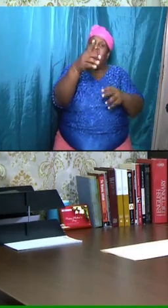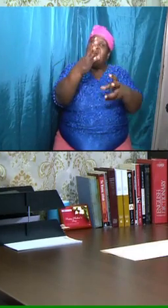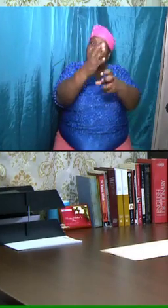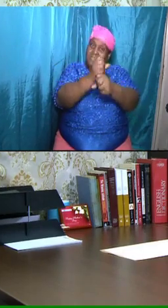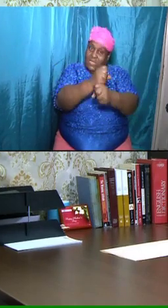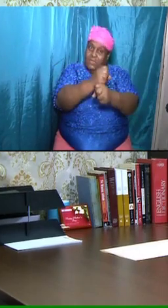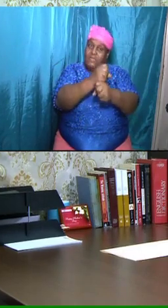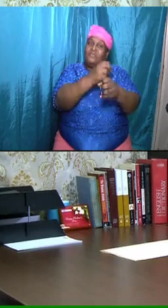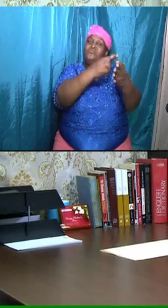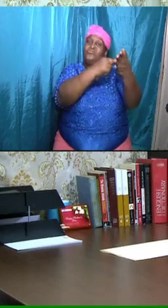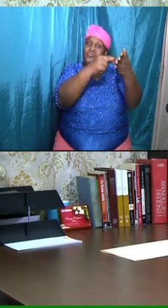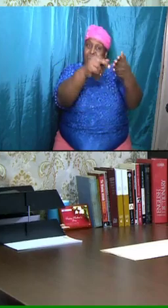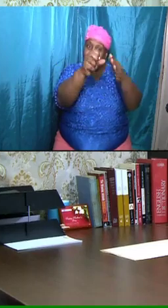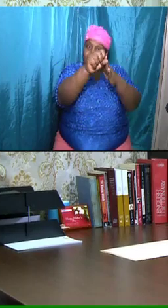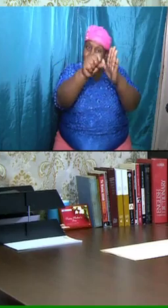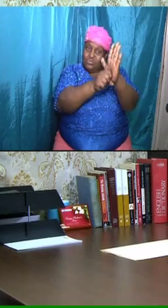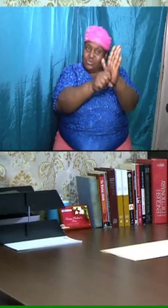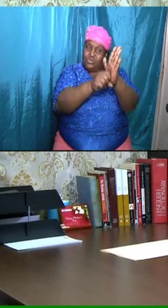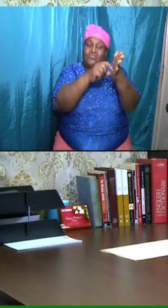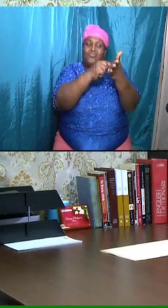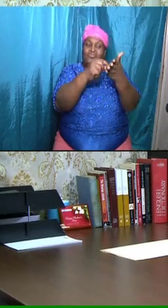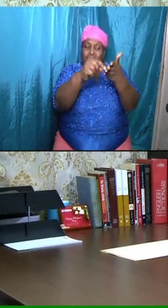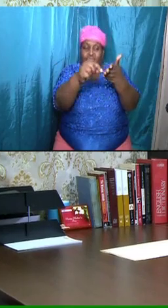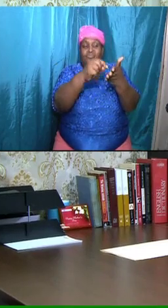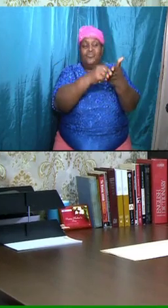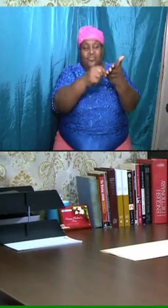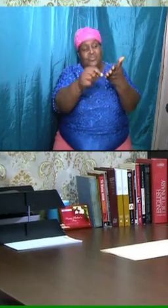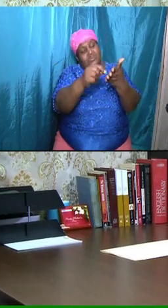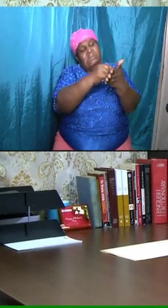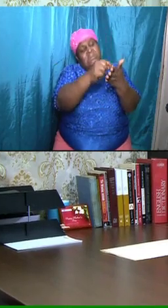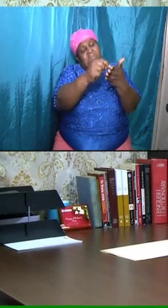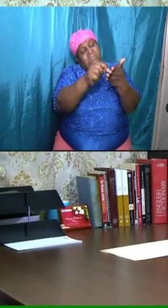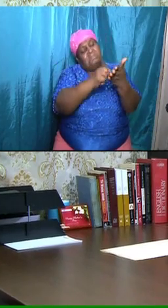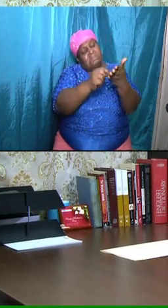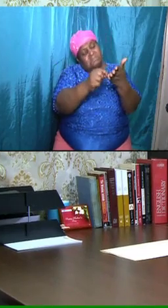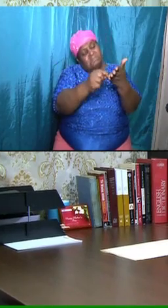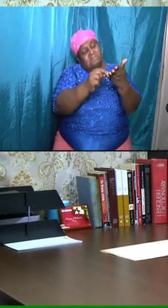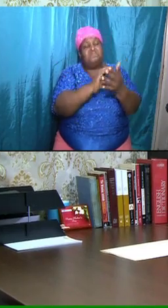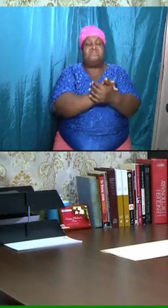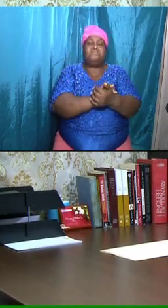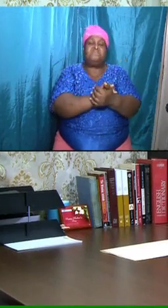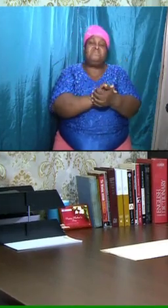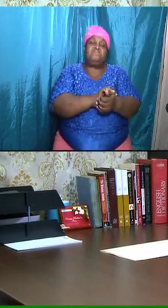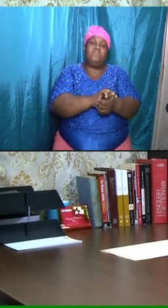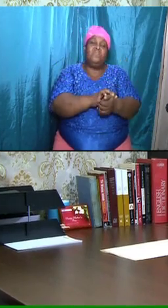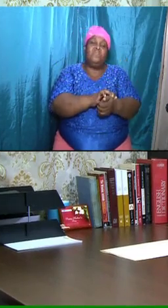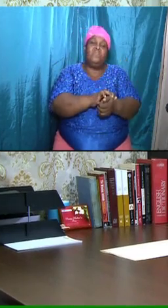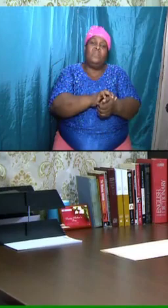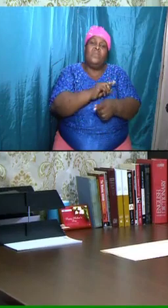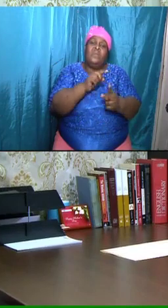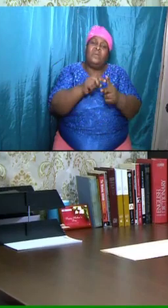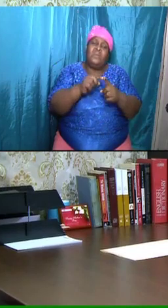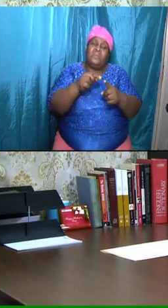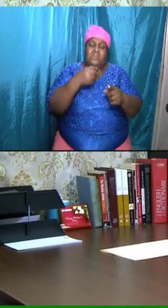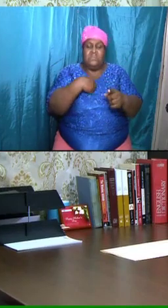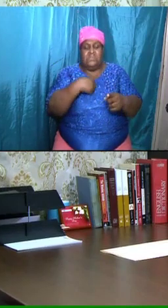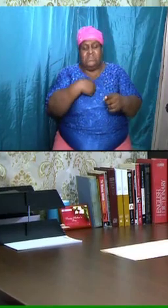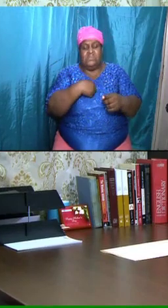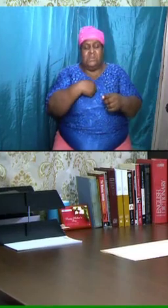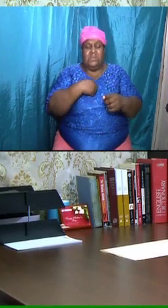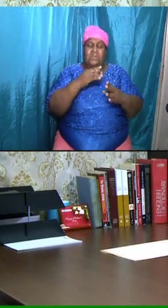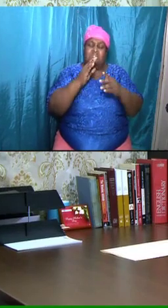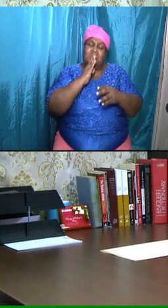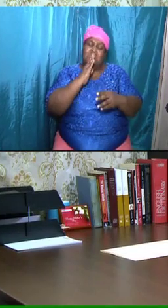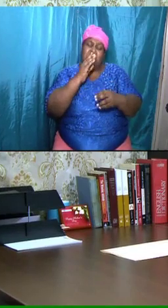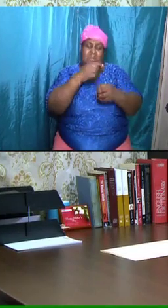the scriptures. So when I am dealing with, for example, the church, I want you to put your head in the church